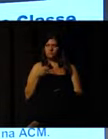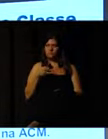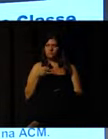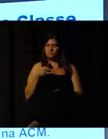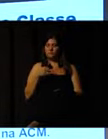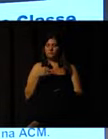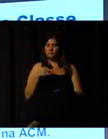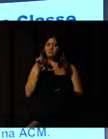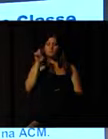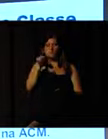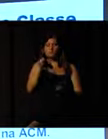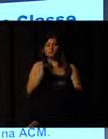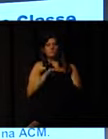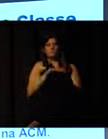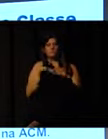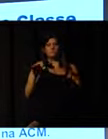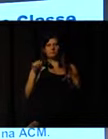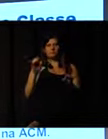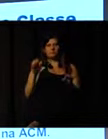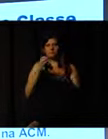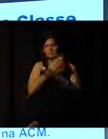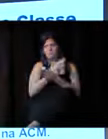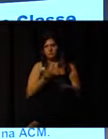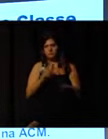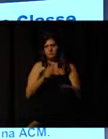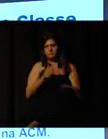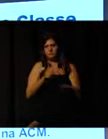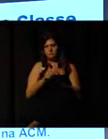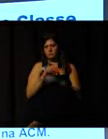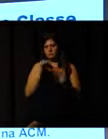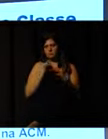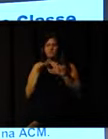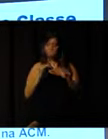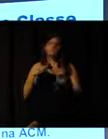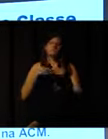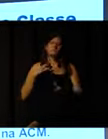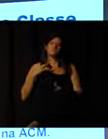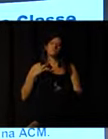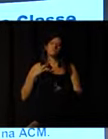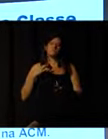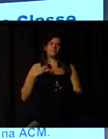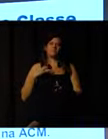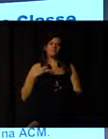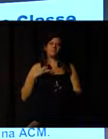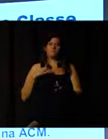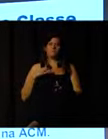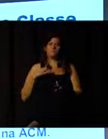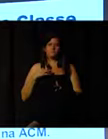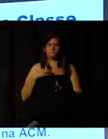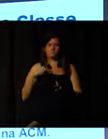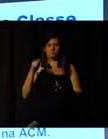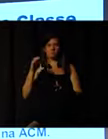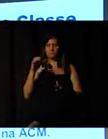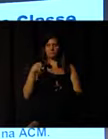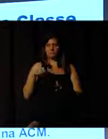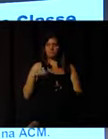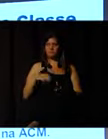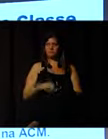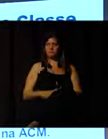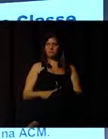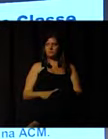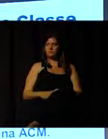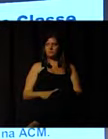it was the basis for the beginning of volunteer work in YMCA,